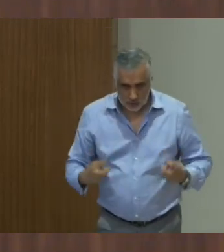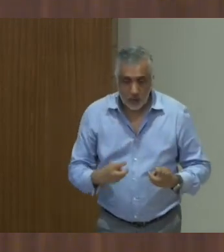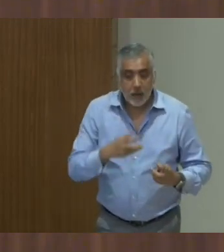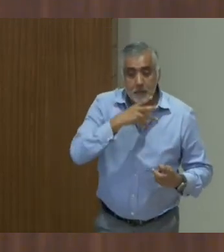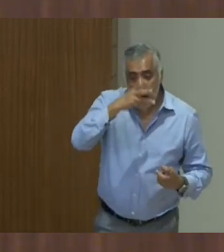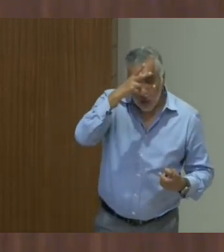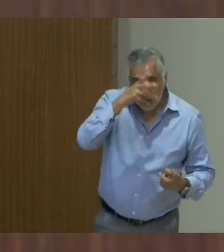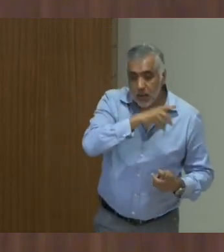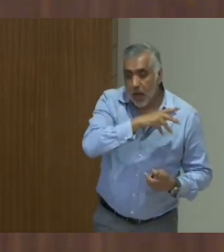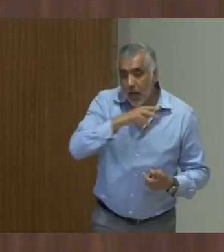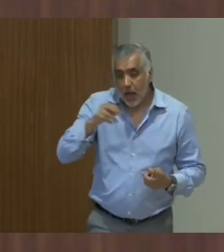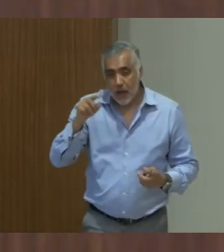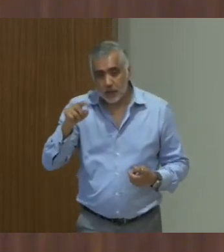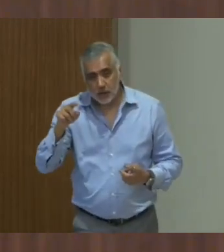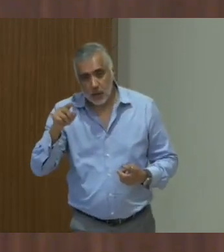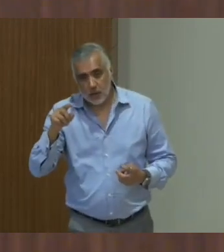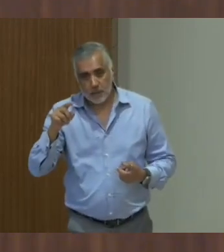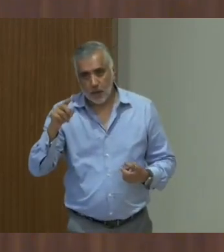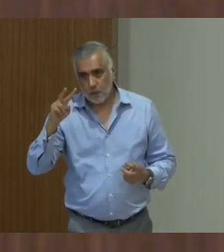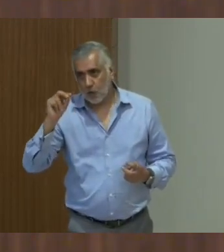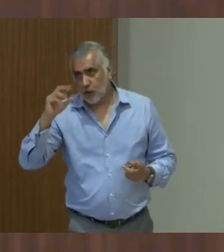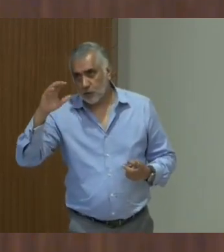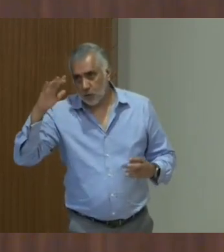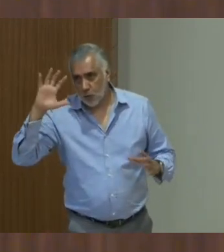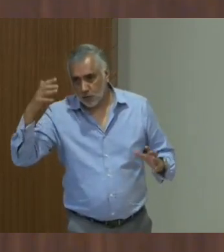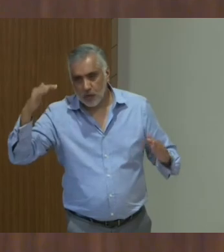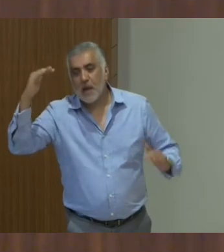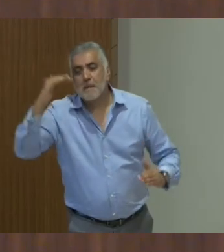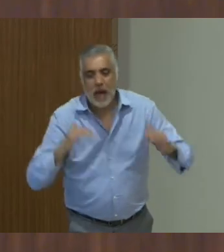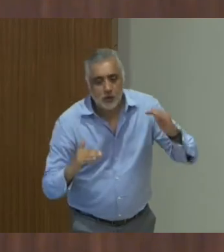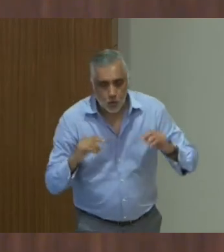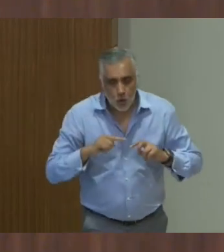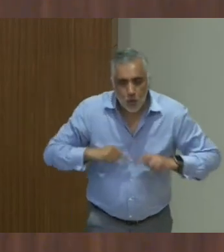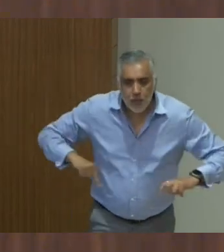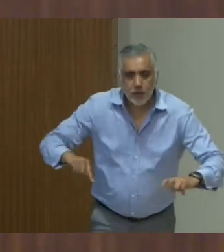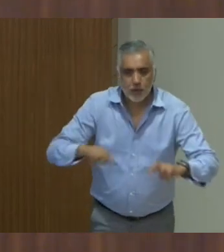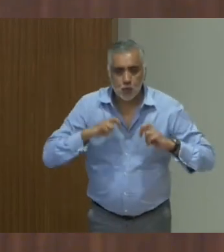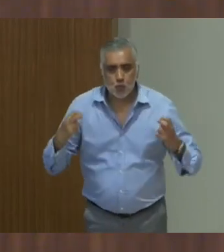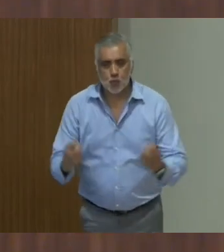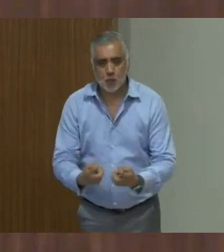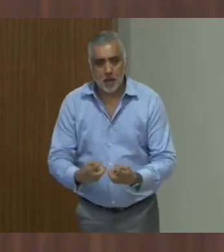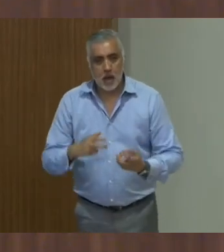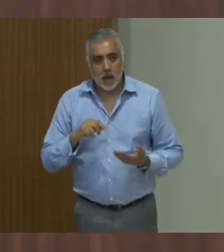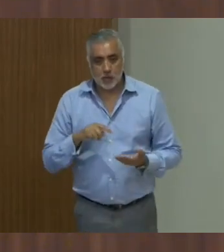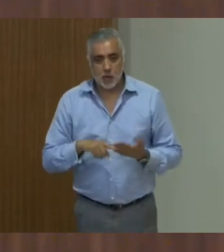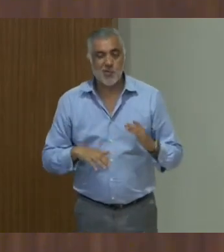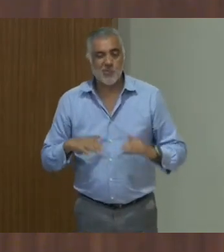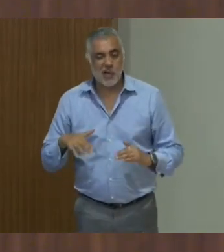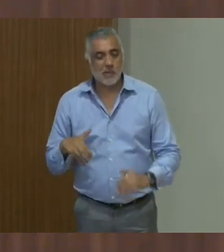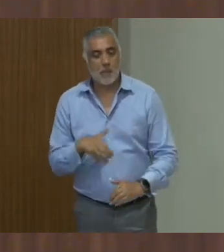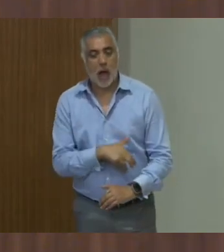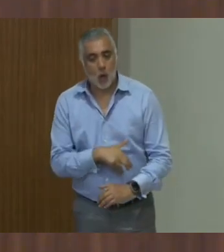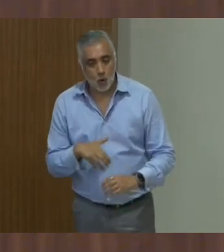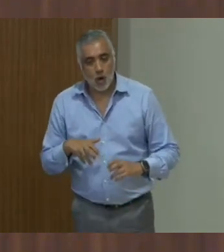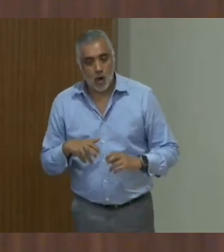the, um, the professionals also balanced each other out. So, there was a, uh, balance of power that took